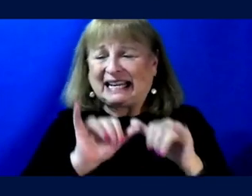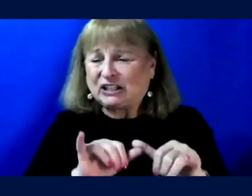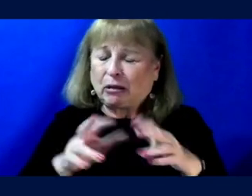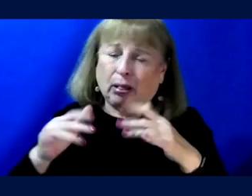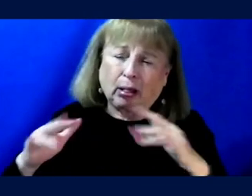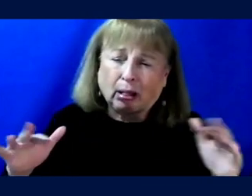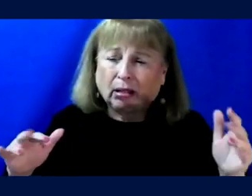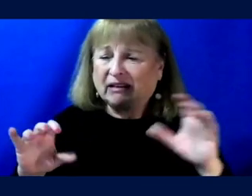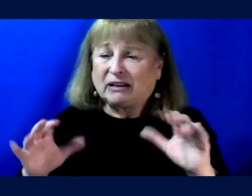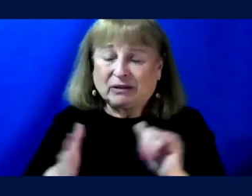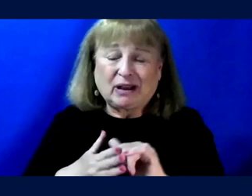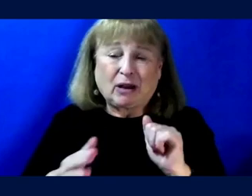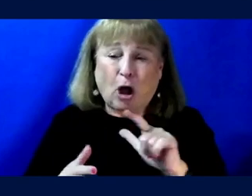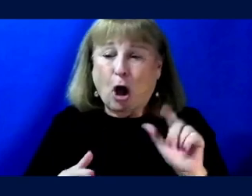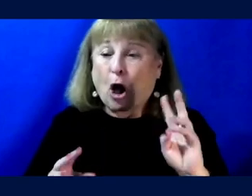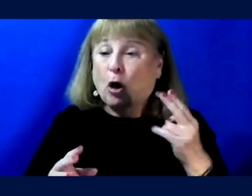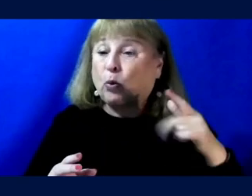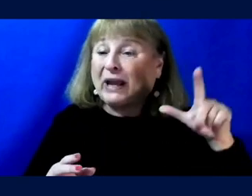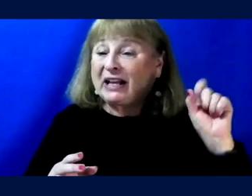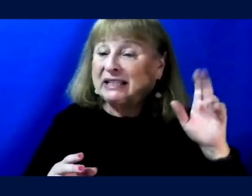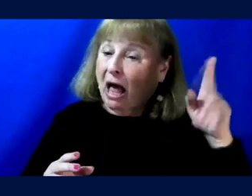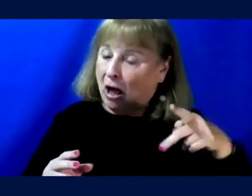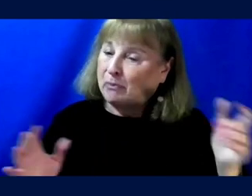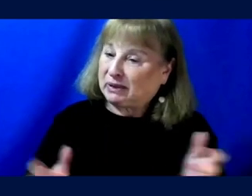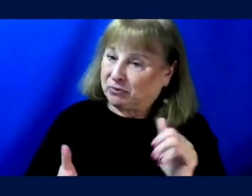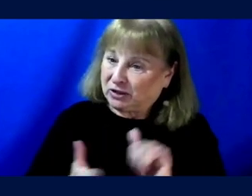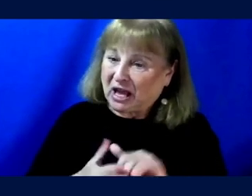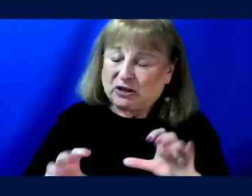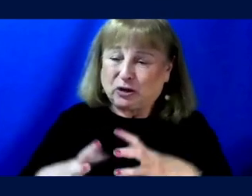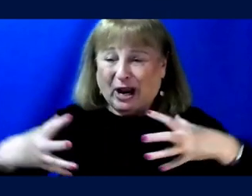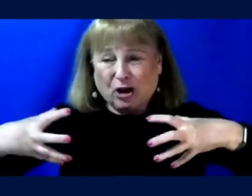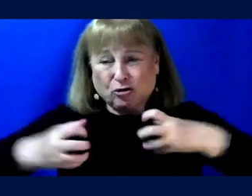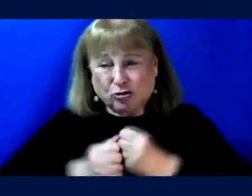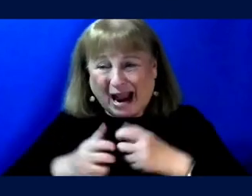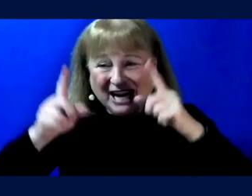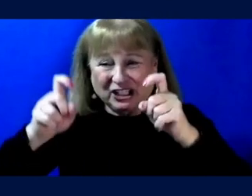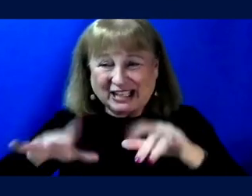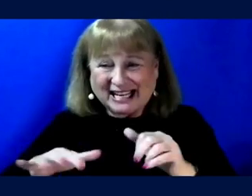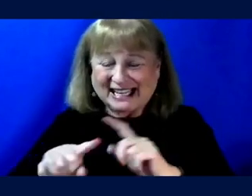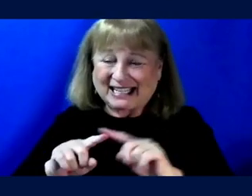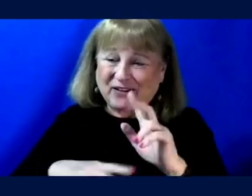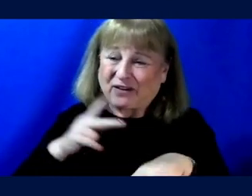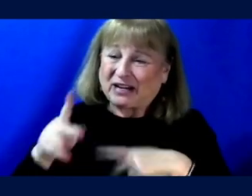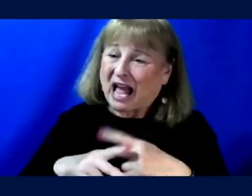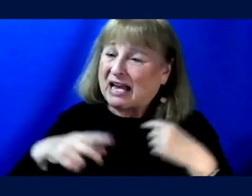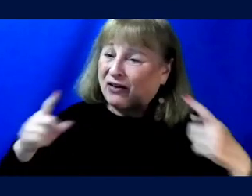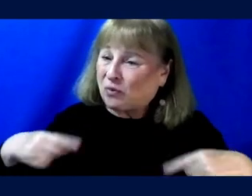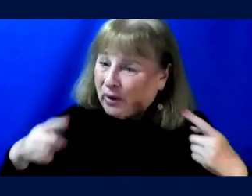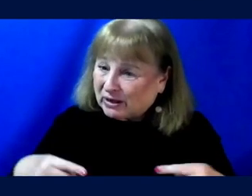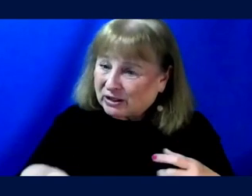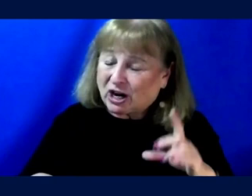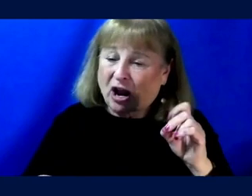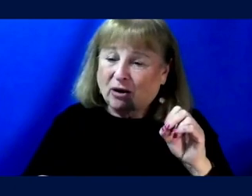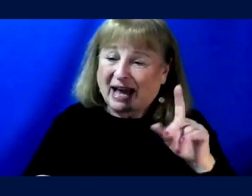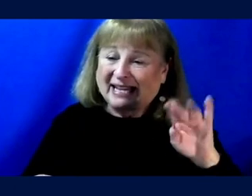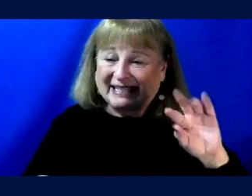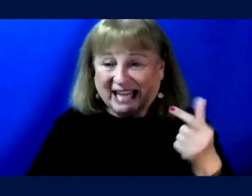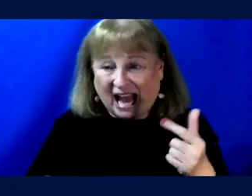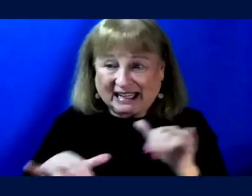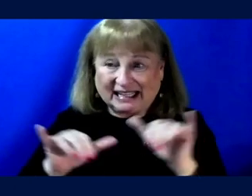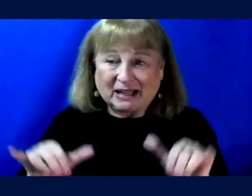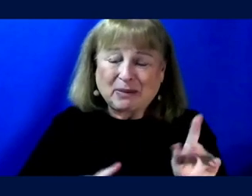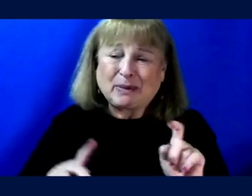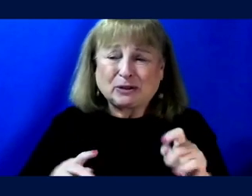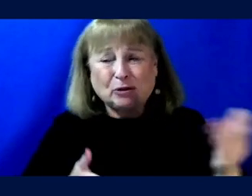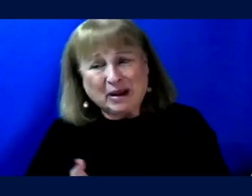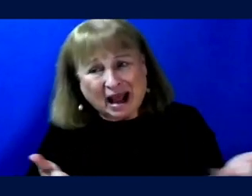which is what All Wheels Up is pushing. They're actually doing crash testing with different wheelchairs and wheelchair docking systems to point out that people should be allowed to